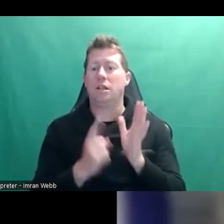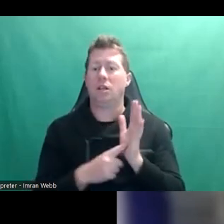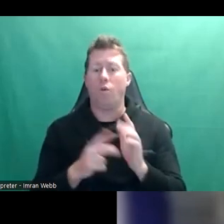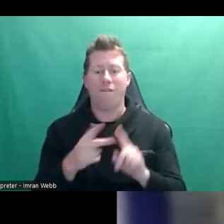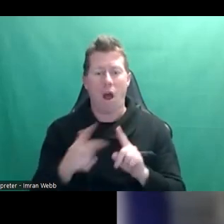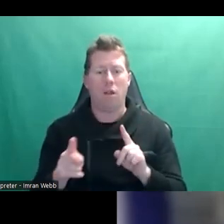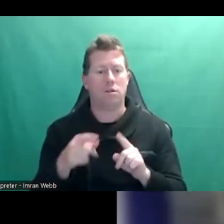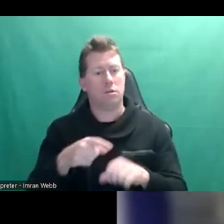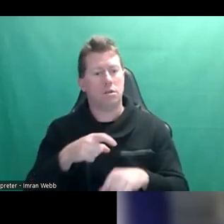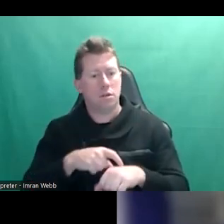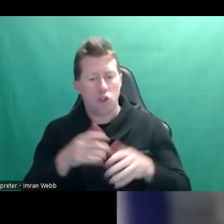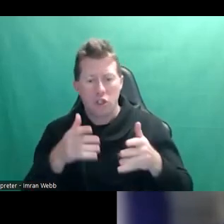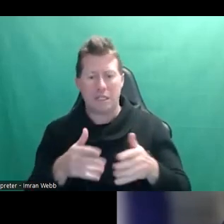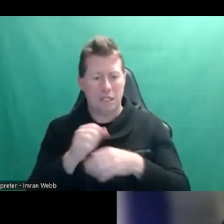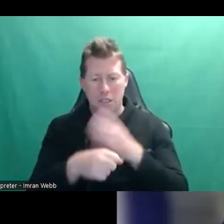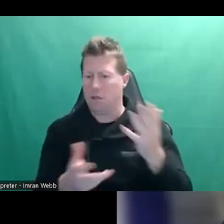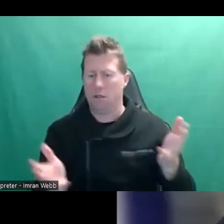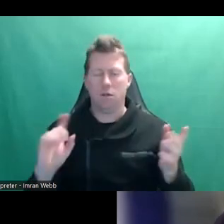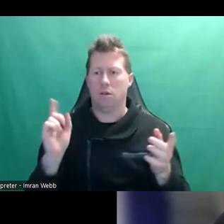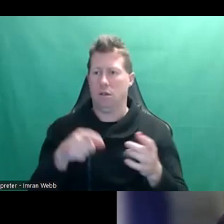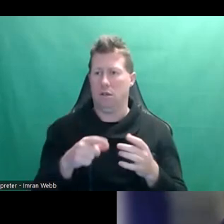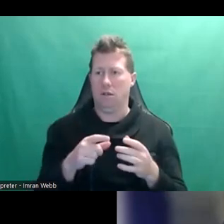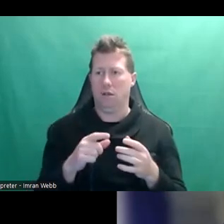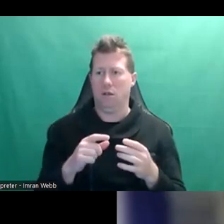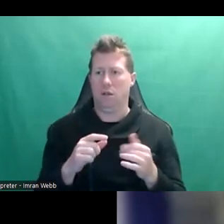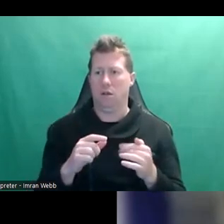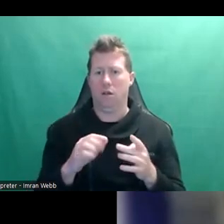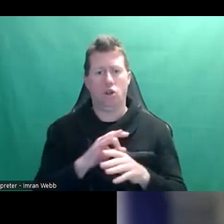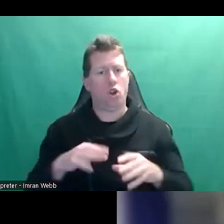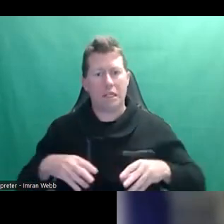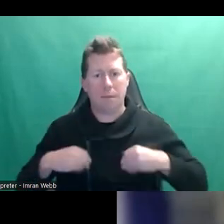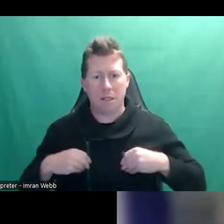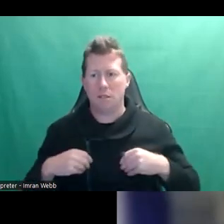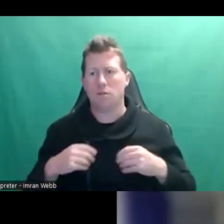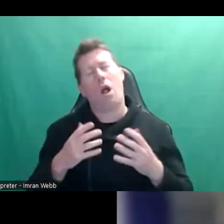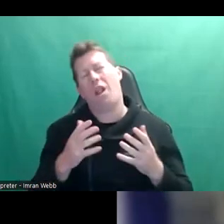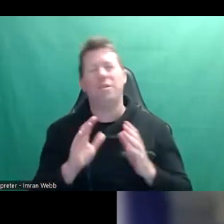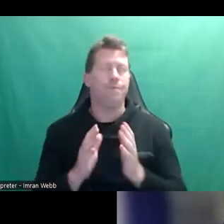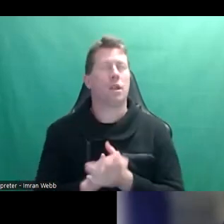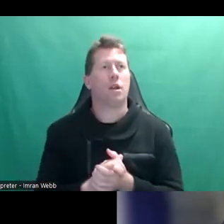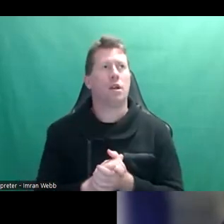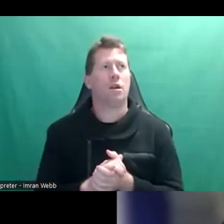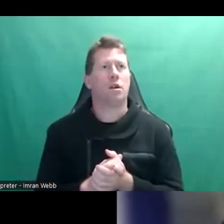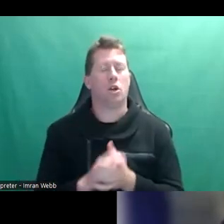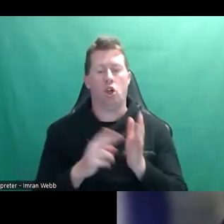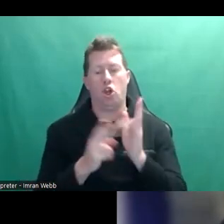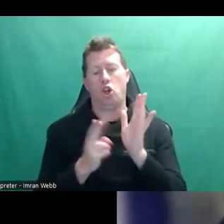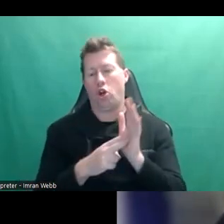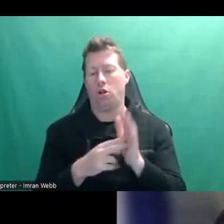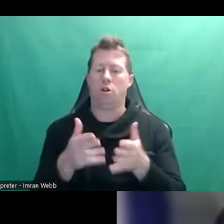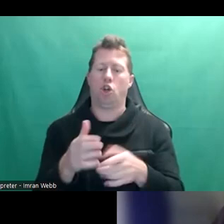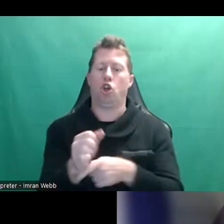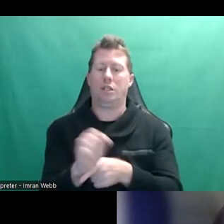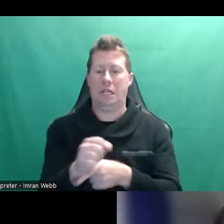where consent is not, you know, not accepted, or sorry, not the non-consent is not